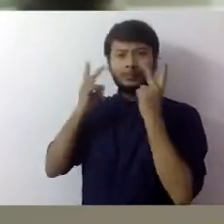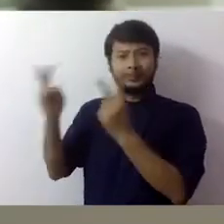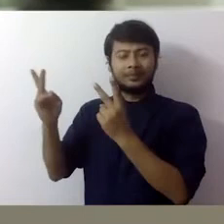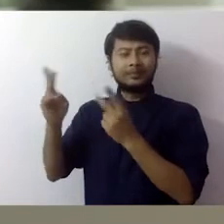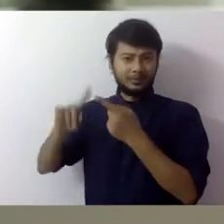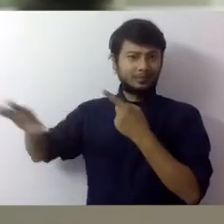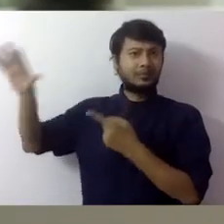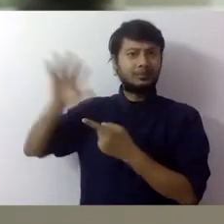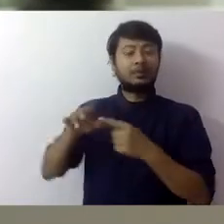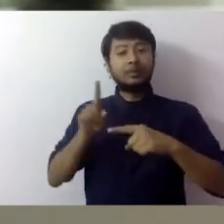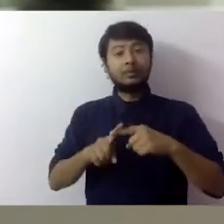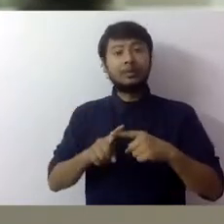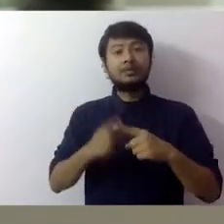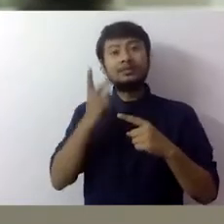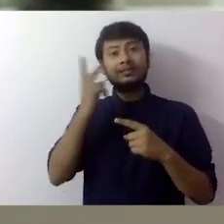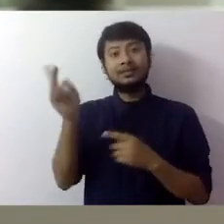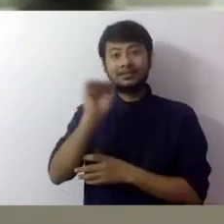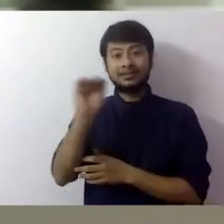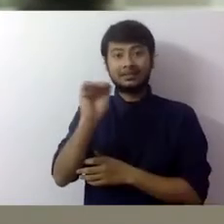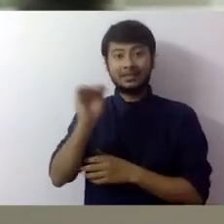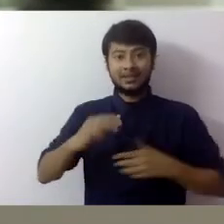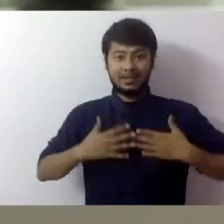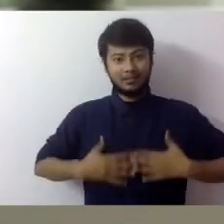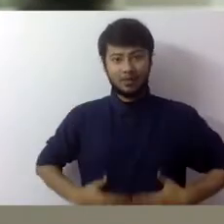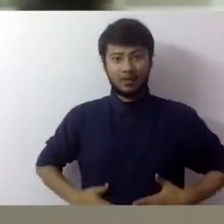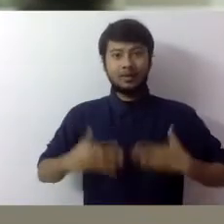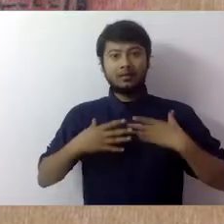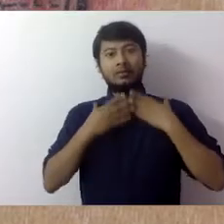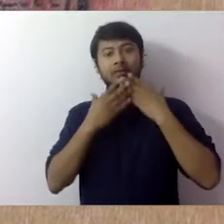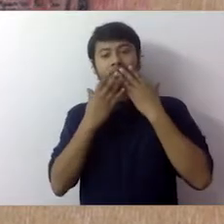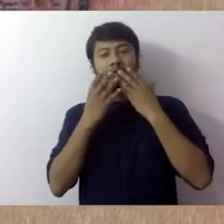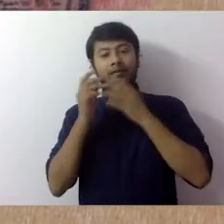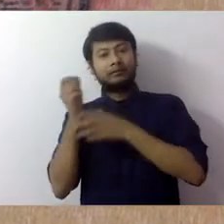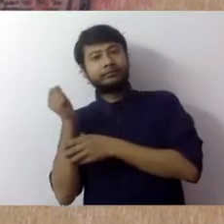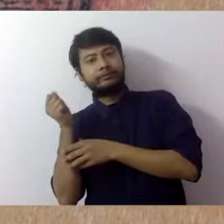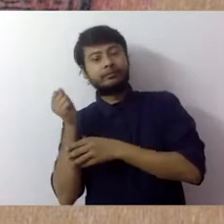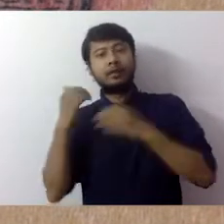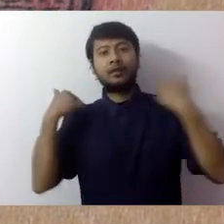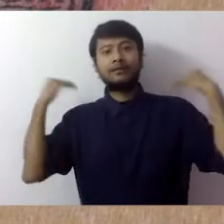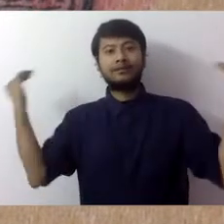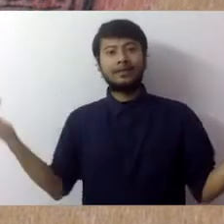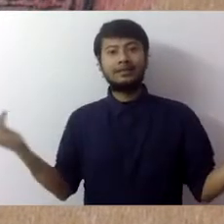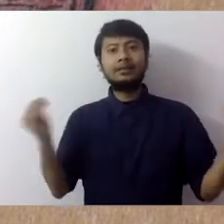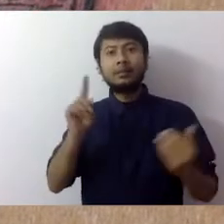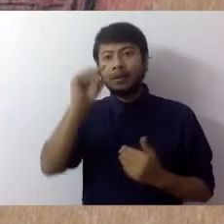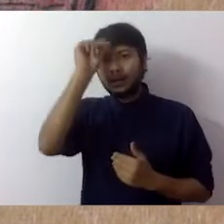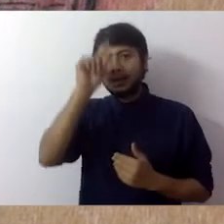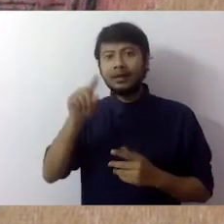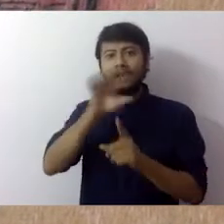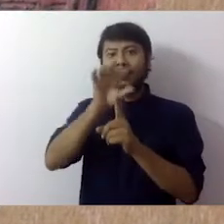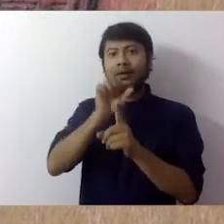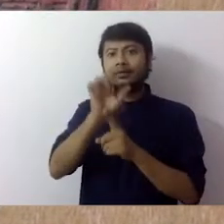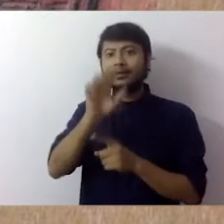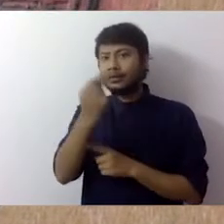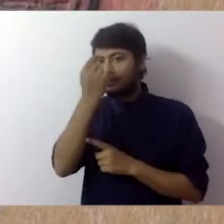One can also notice half human half snake like cherubic figures with wings although here they seem to be indianized with bindis and